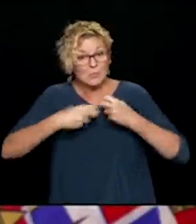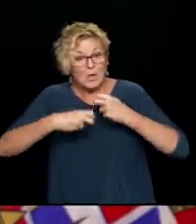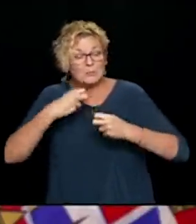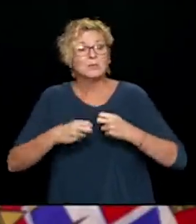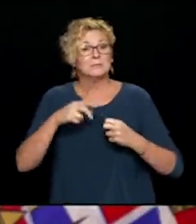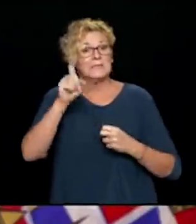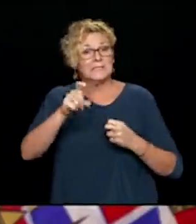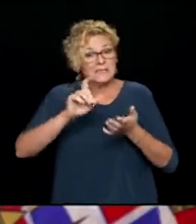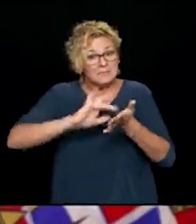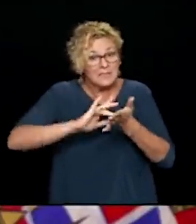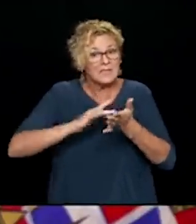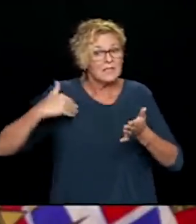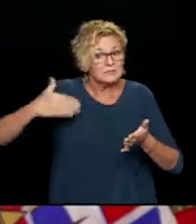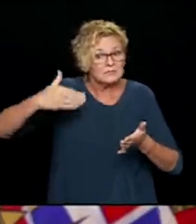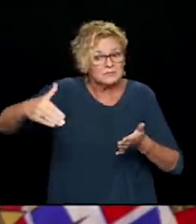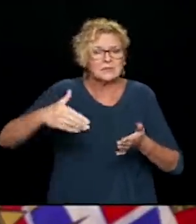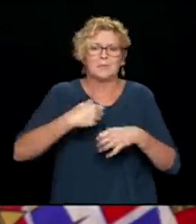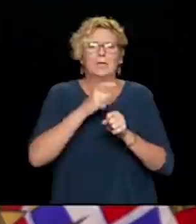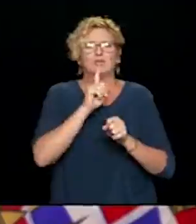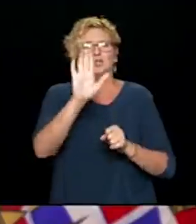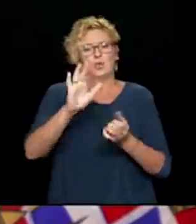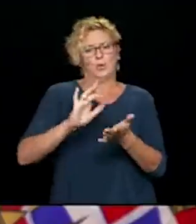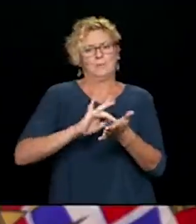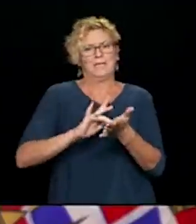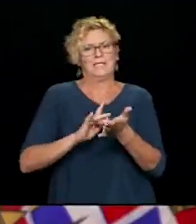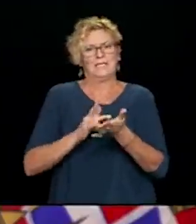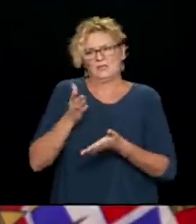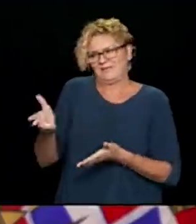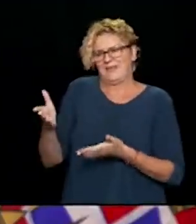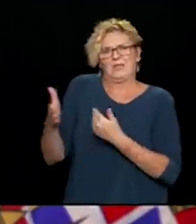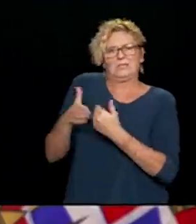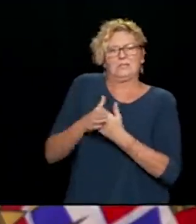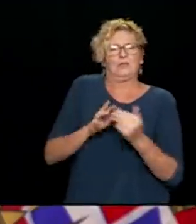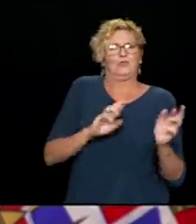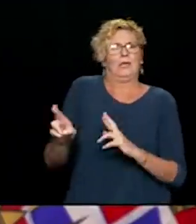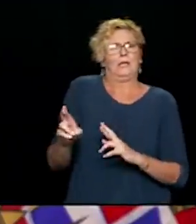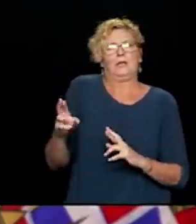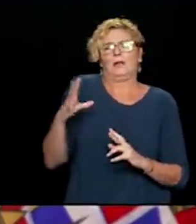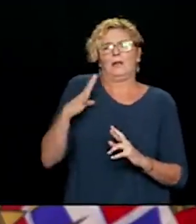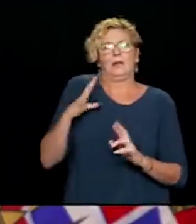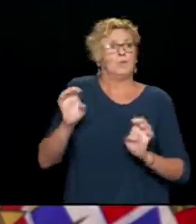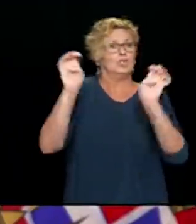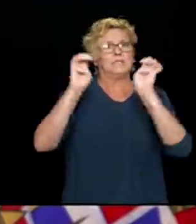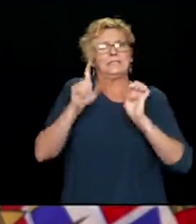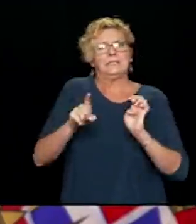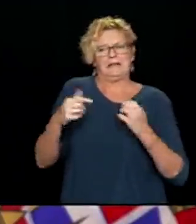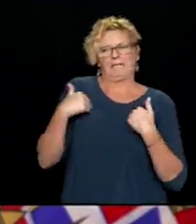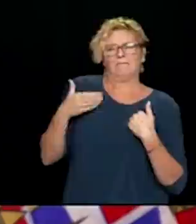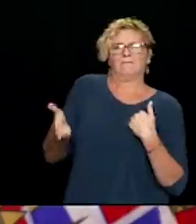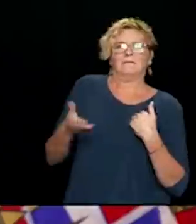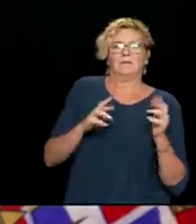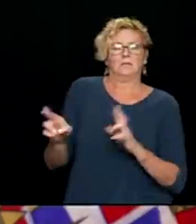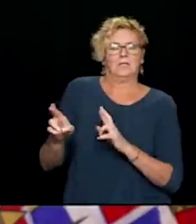that you have your medications with you. And if you use them, to make sure you carry your rescue medications with you as well. And for